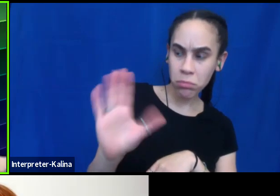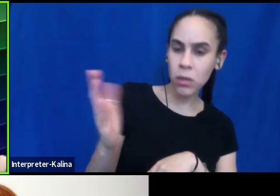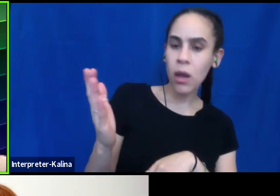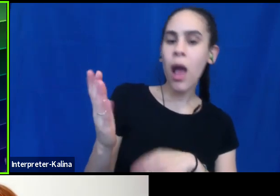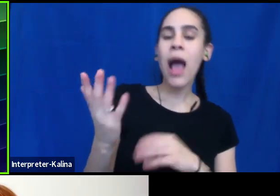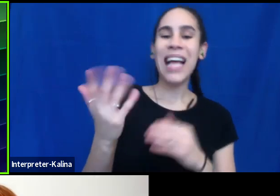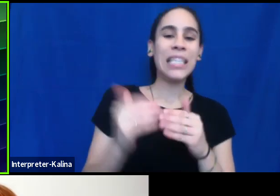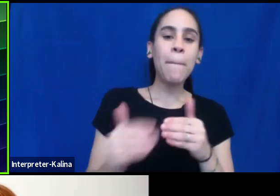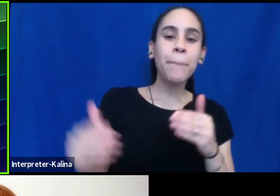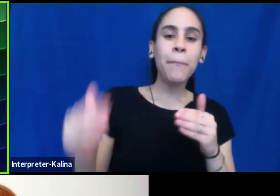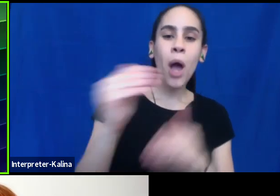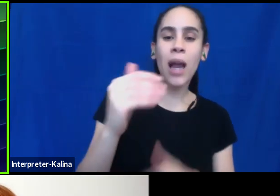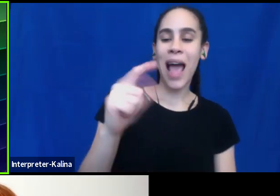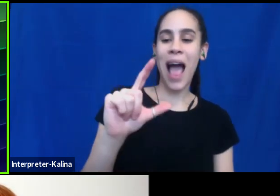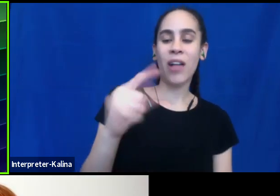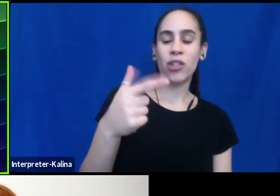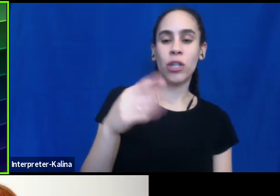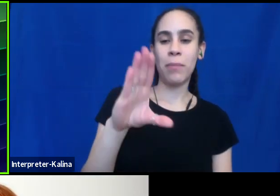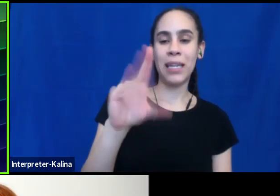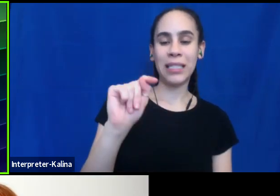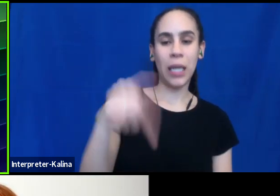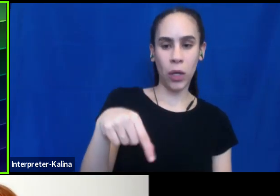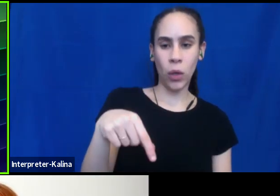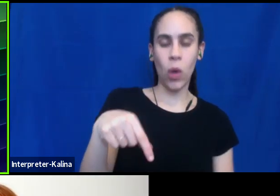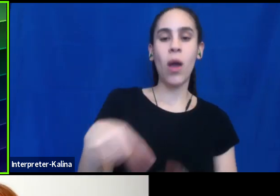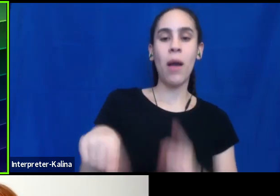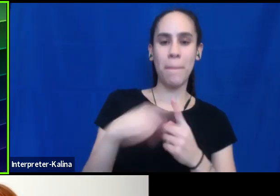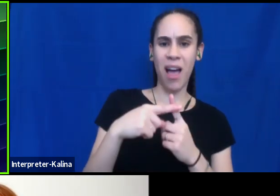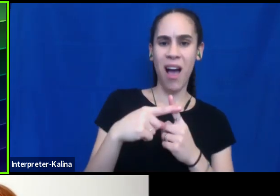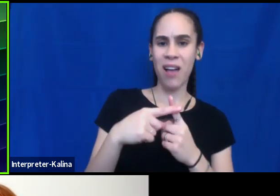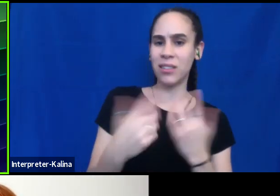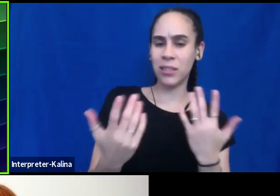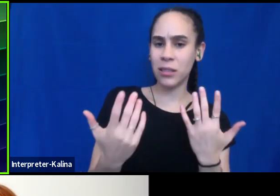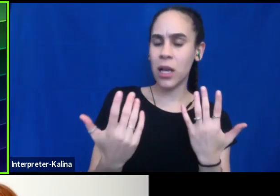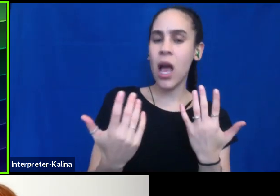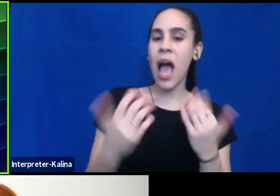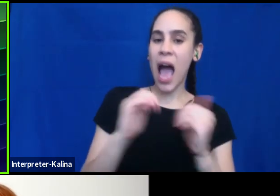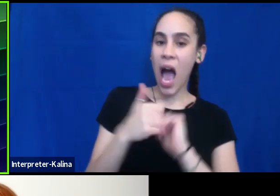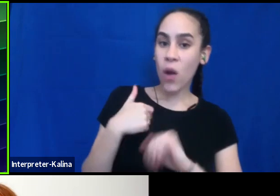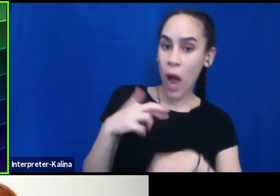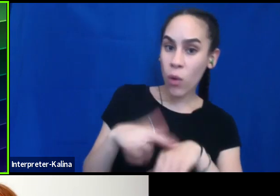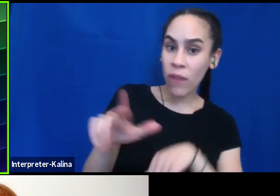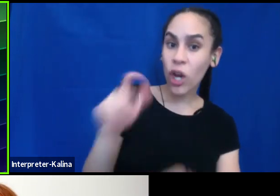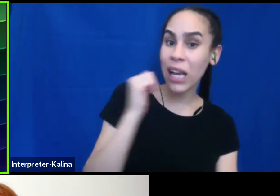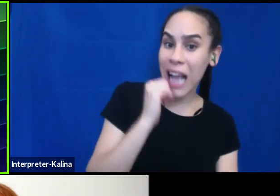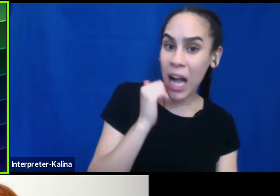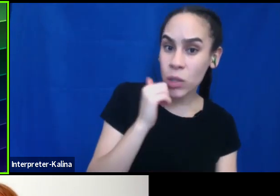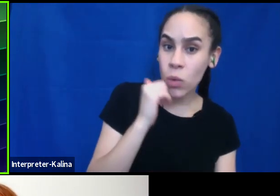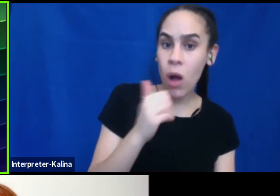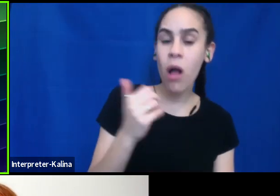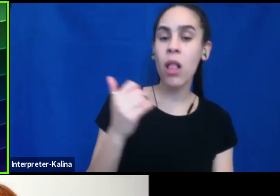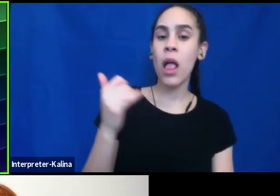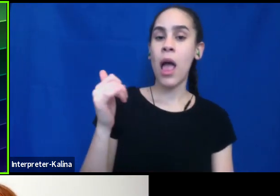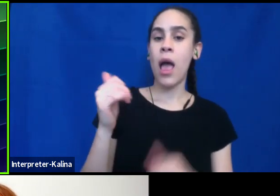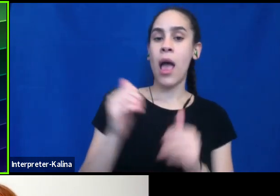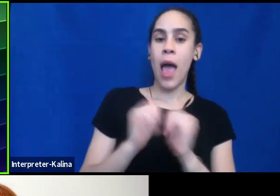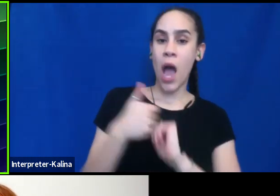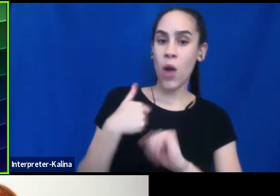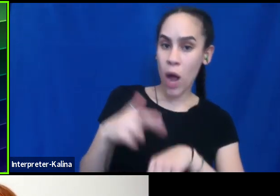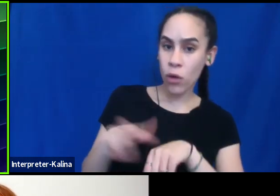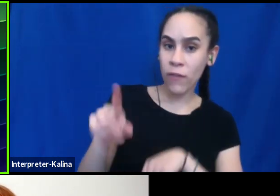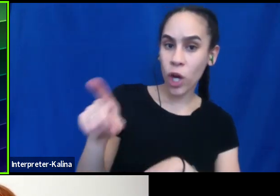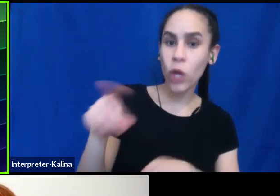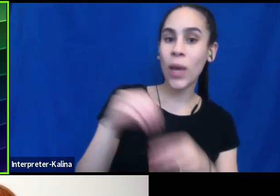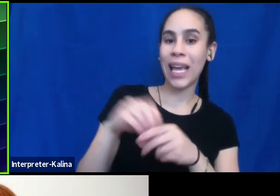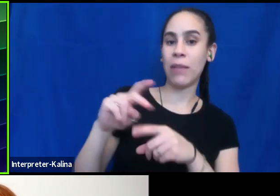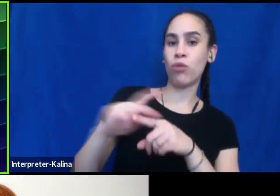just LGBTQ plus stuff, like how, what's, how should I refer to you on a casual level? And then how would I refer to you in